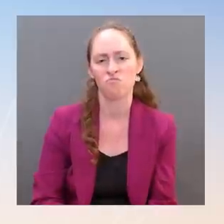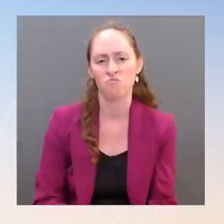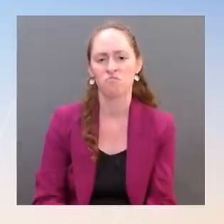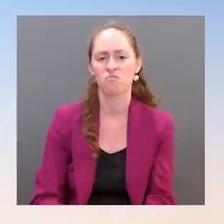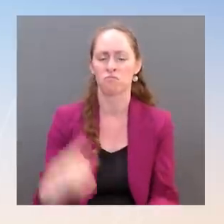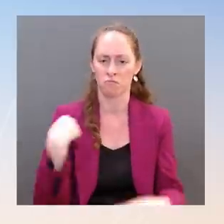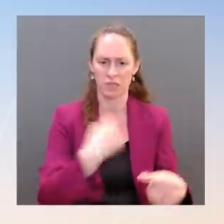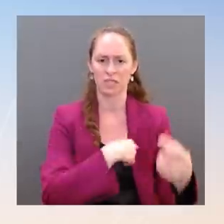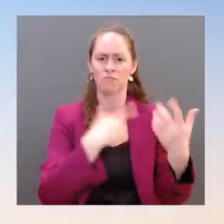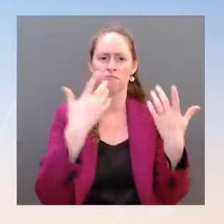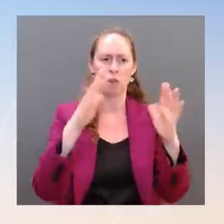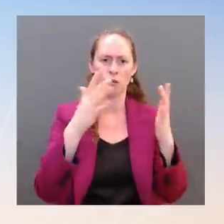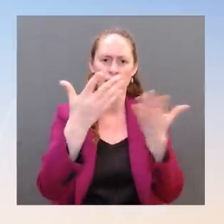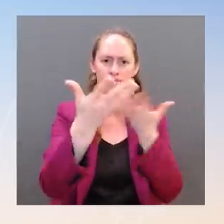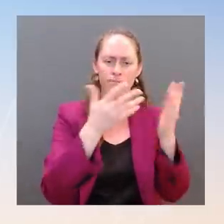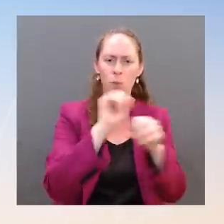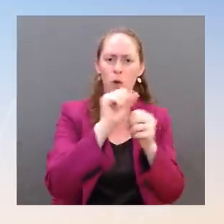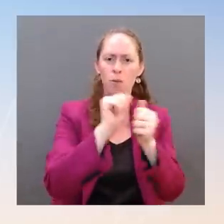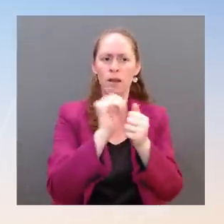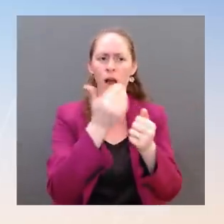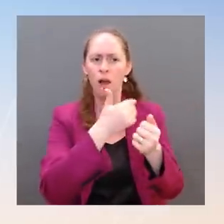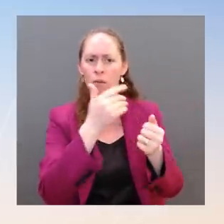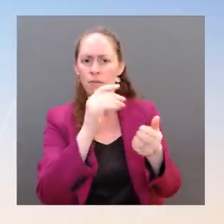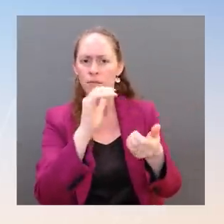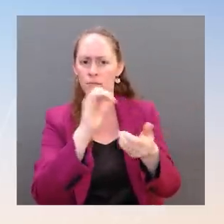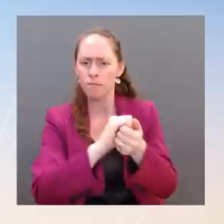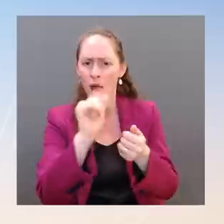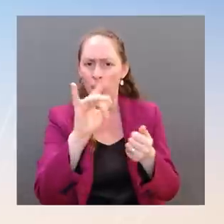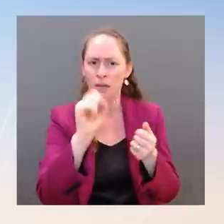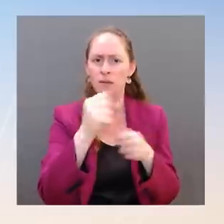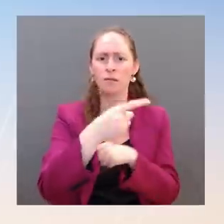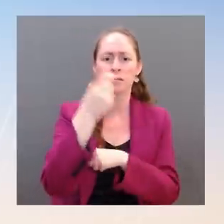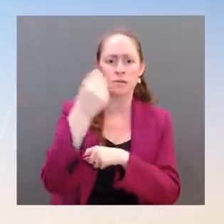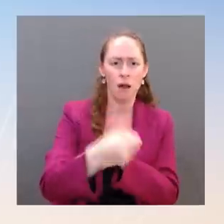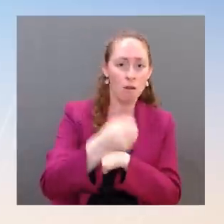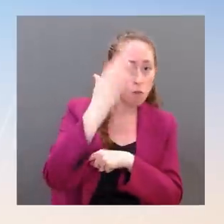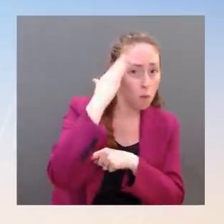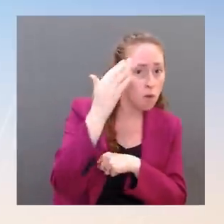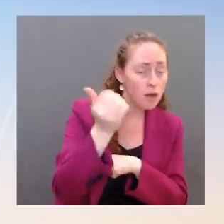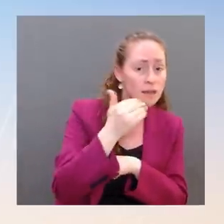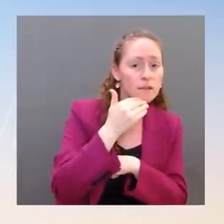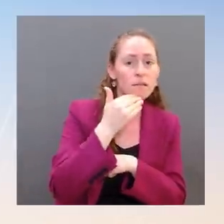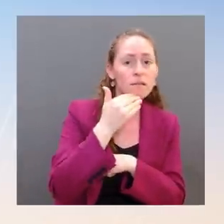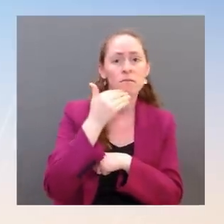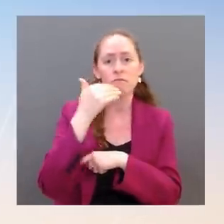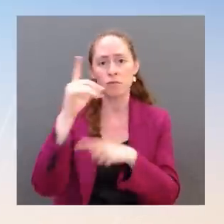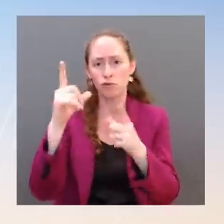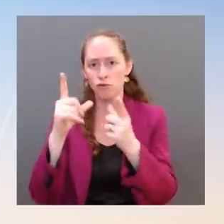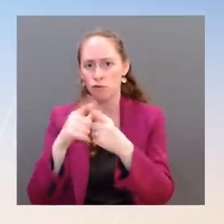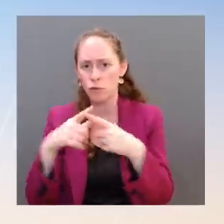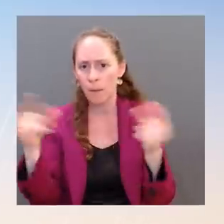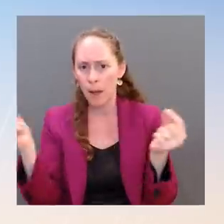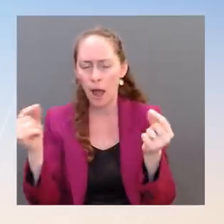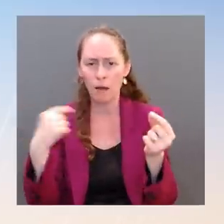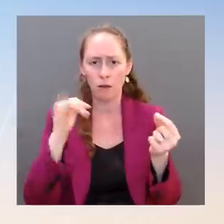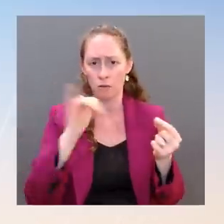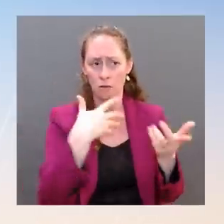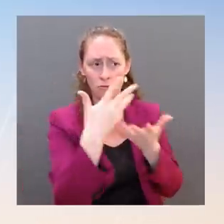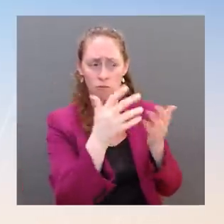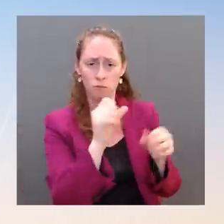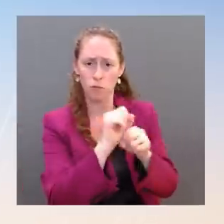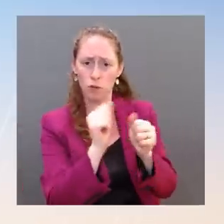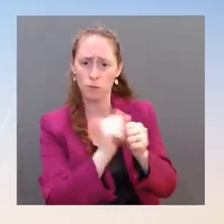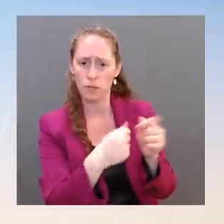both Korea and Japan on this. We have spoken with counterparts in China. I spoke with my Chinese counterpart this morning